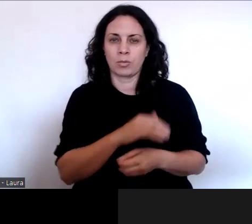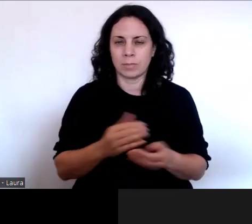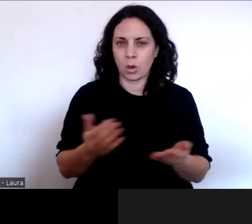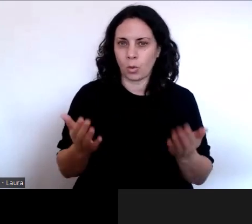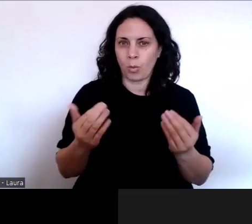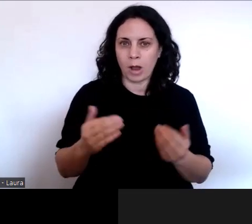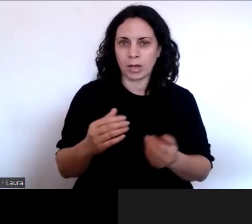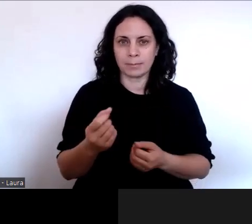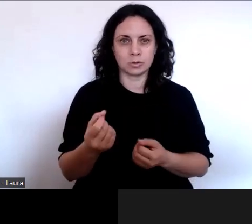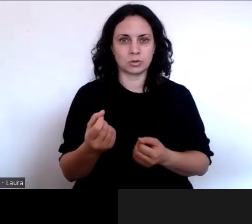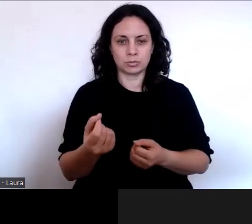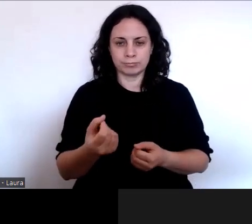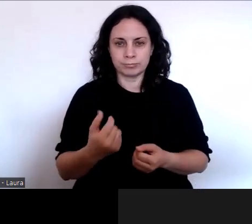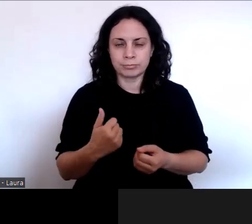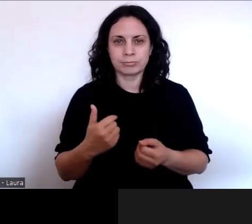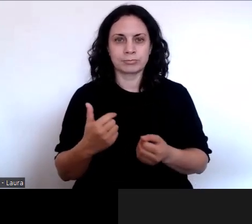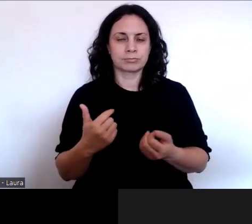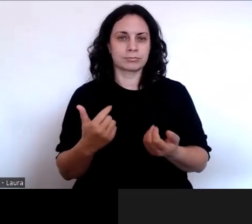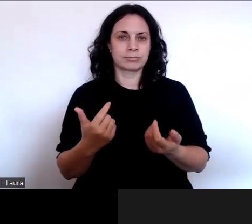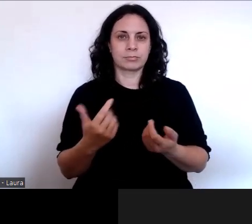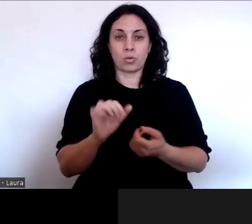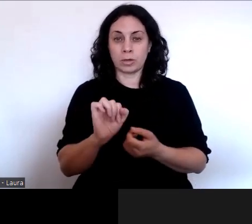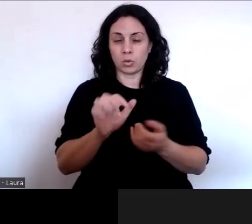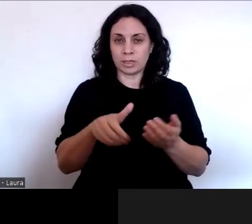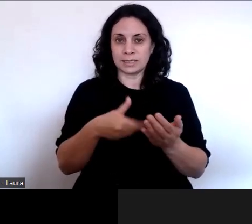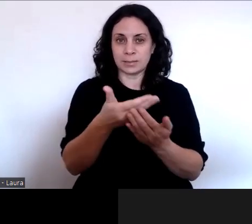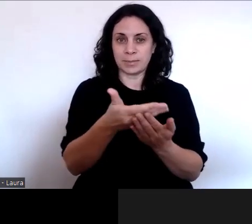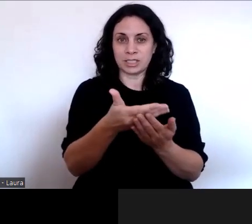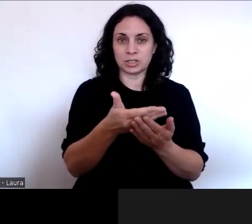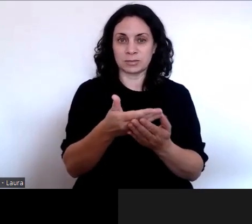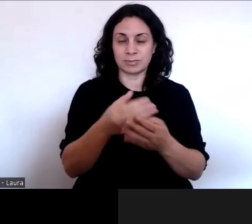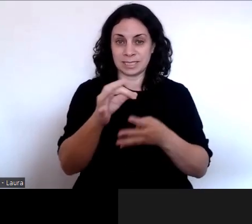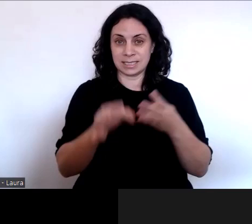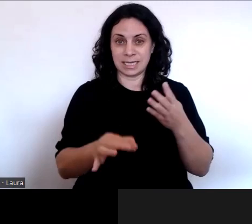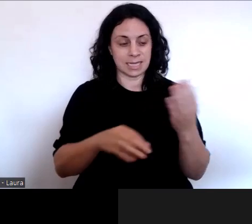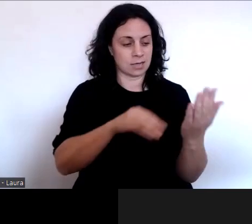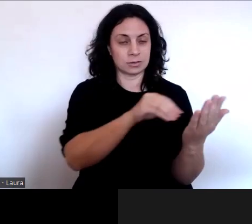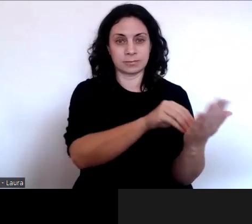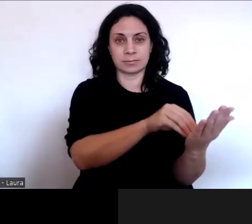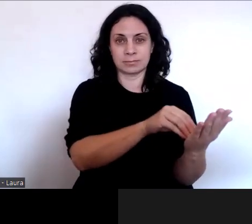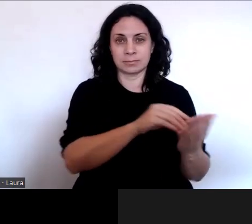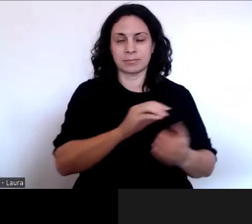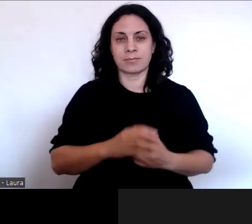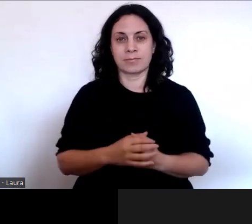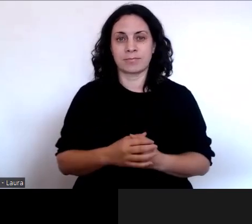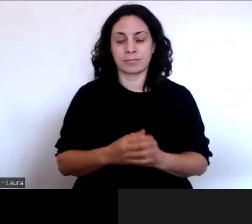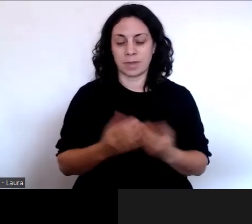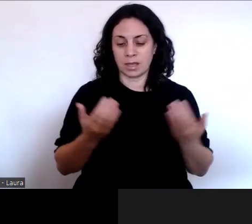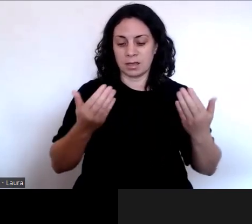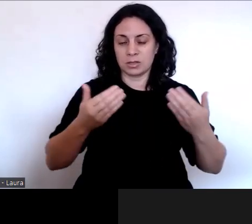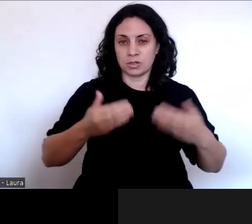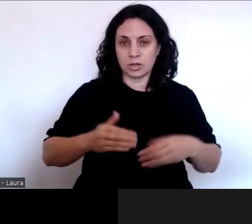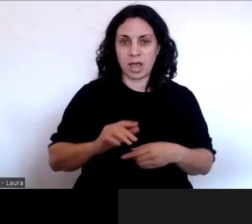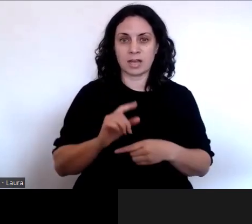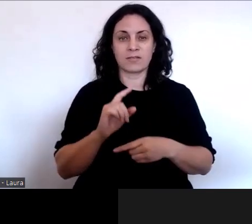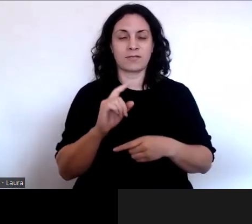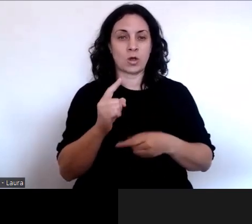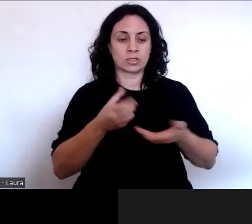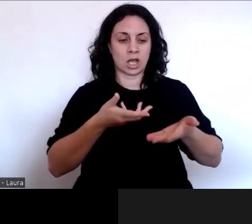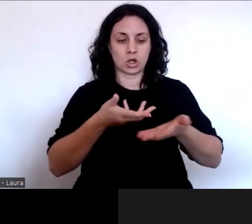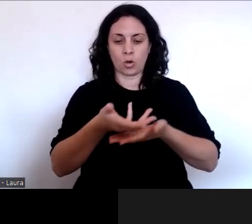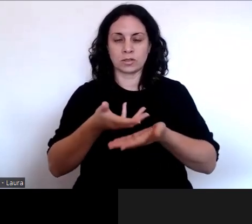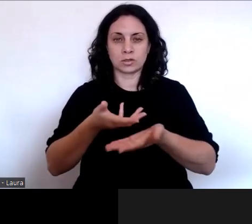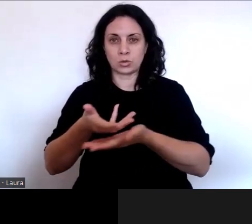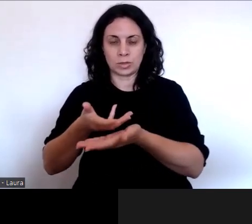message or include it in your submission. As I said, this is only the first of our two rounds of consultation, and